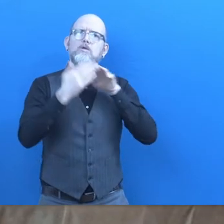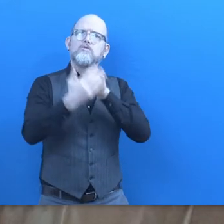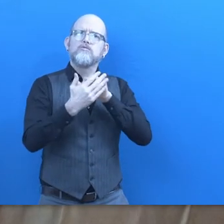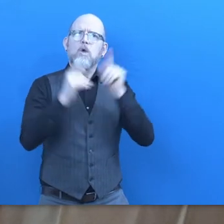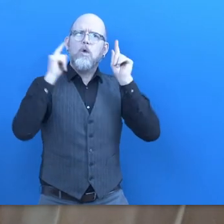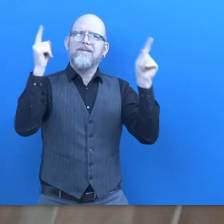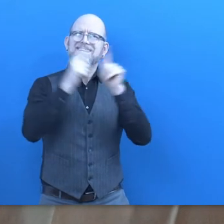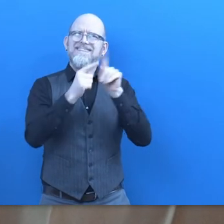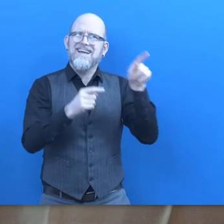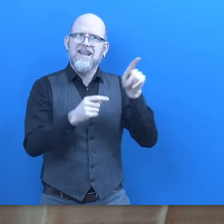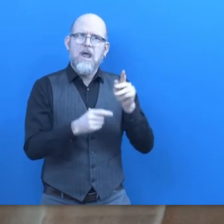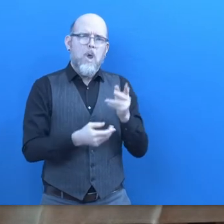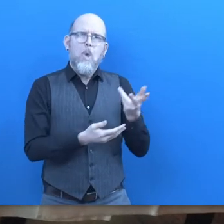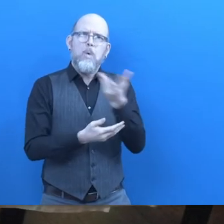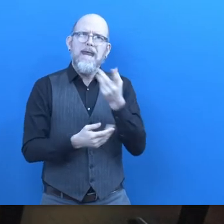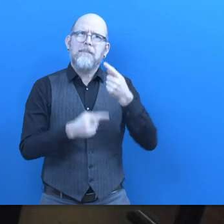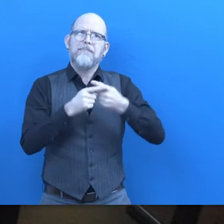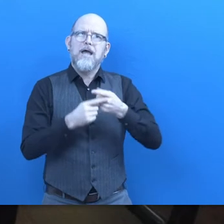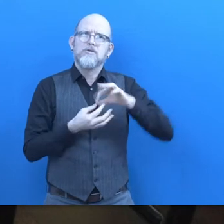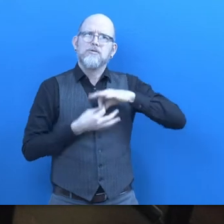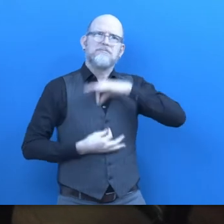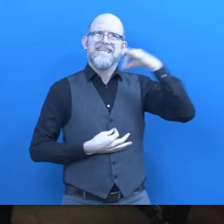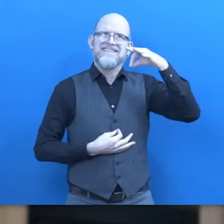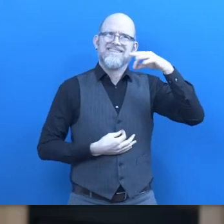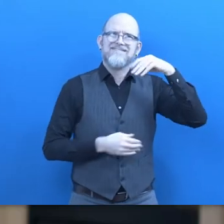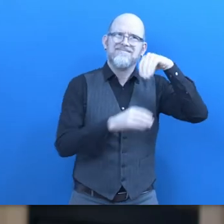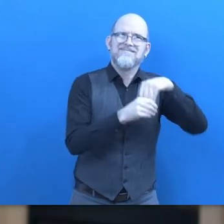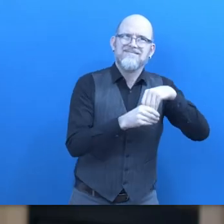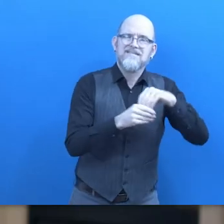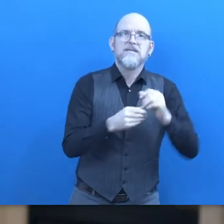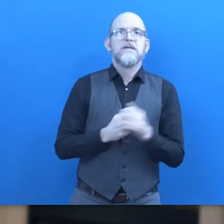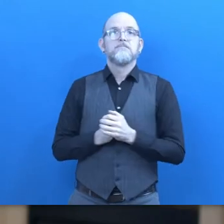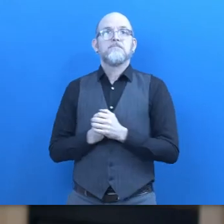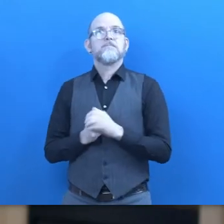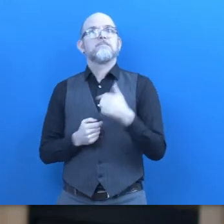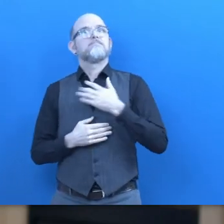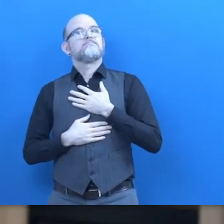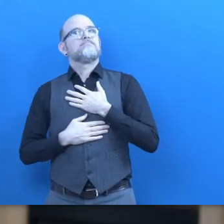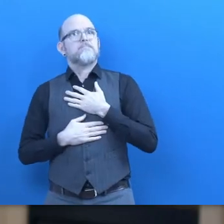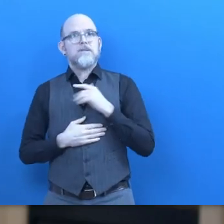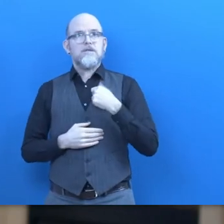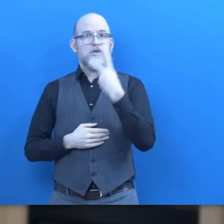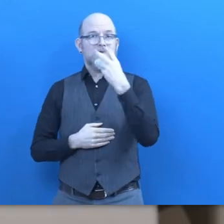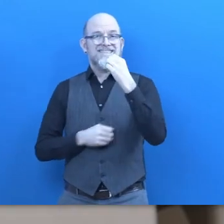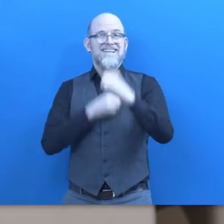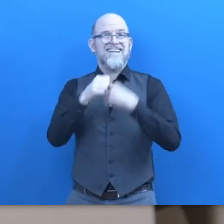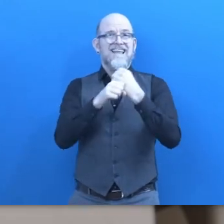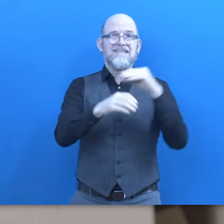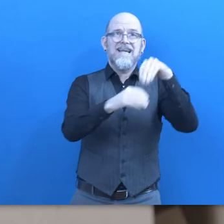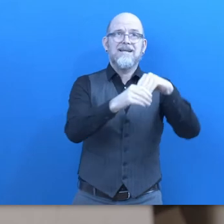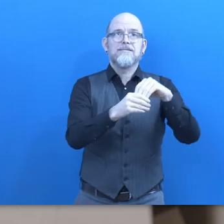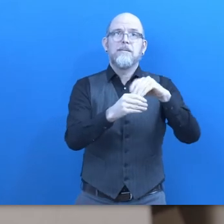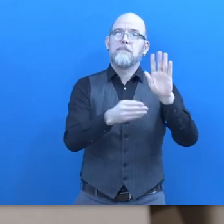nearly 20 years in the wine business so it was actually a great job for me and what I loved about it was that I knew